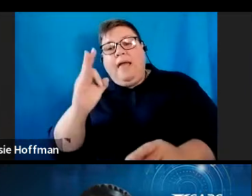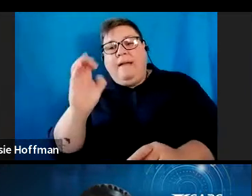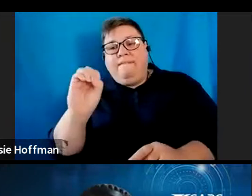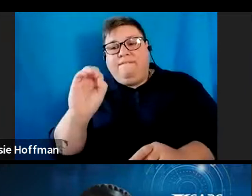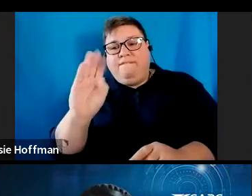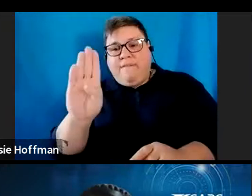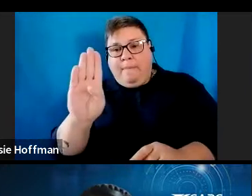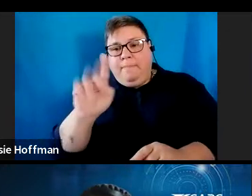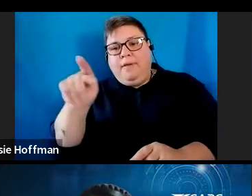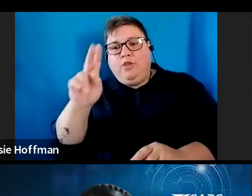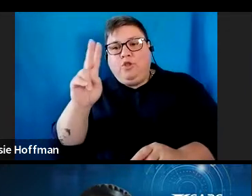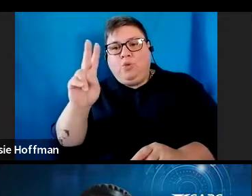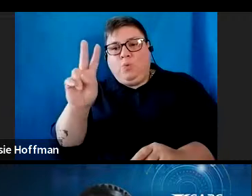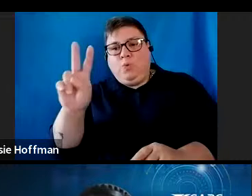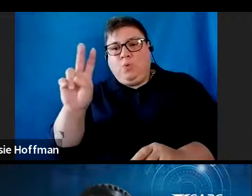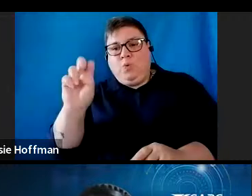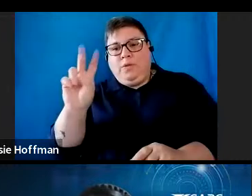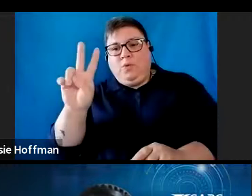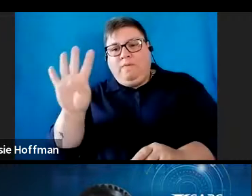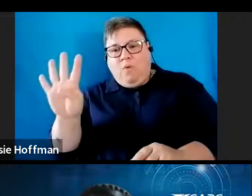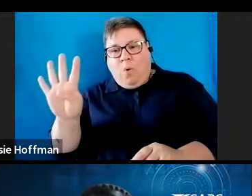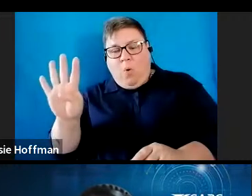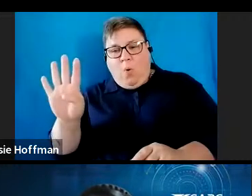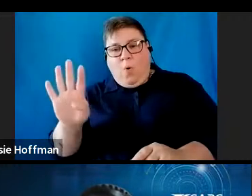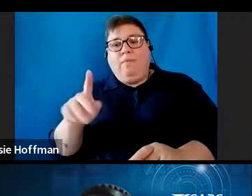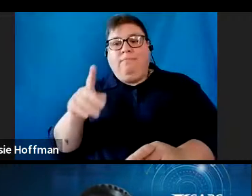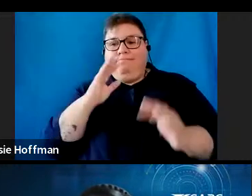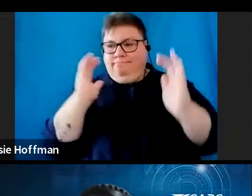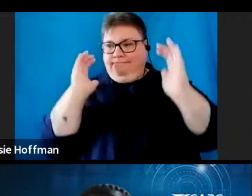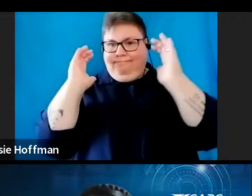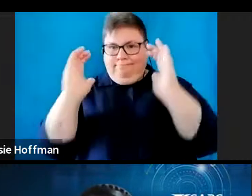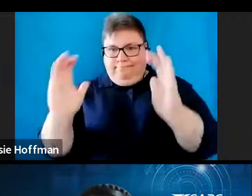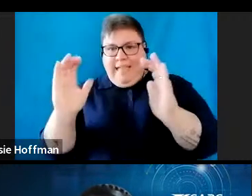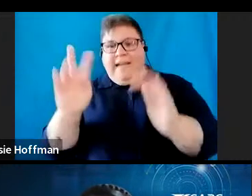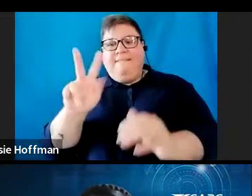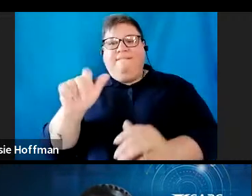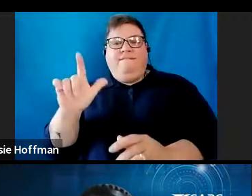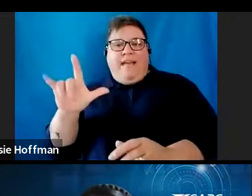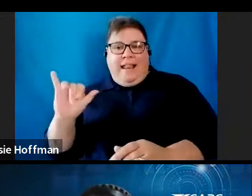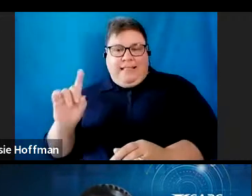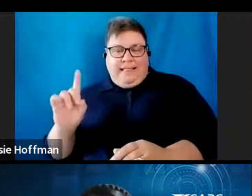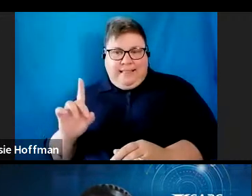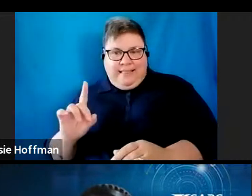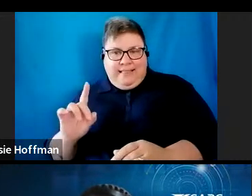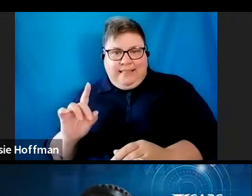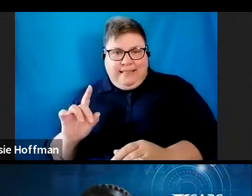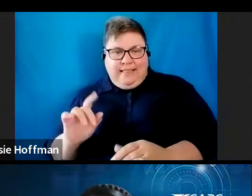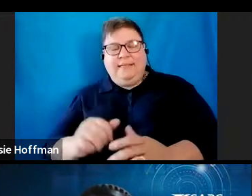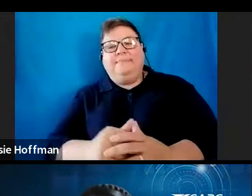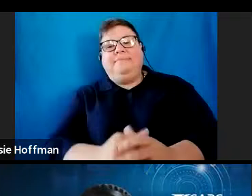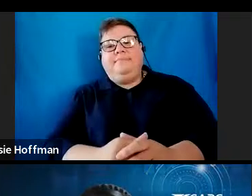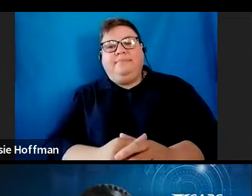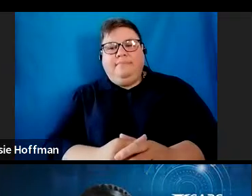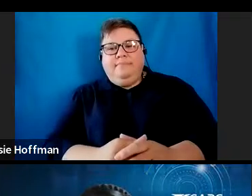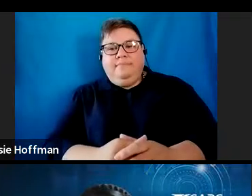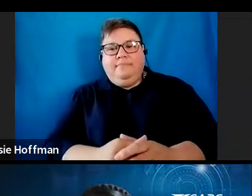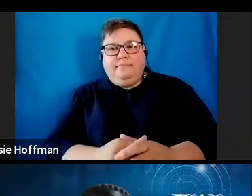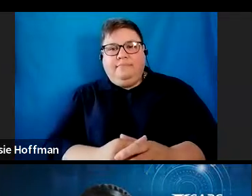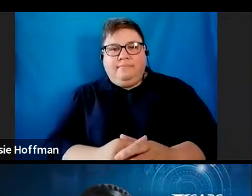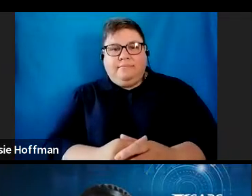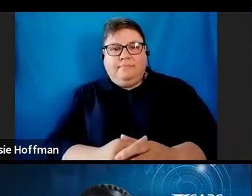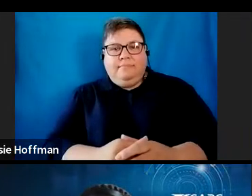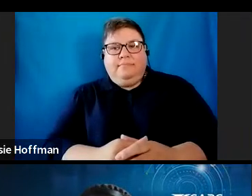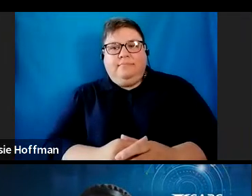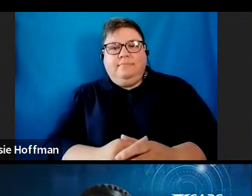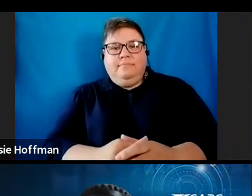and that is also what will be reflected on the issued tax directive. Thank you. Thank you,